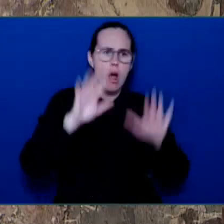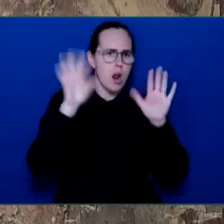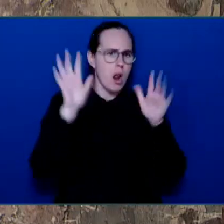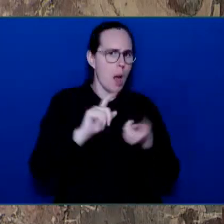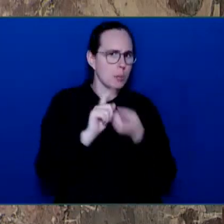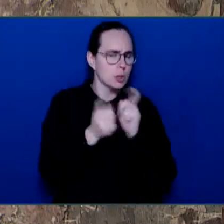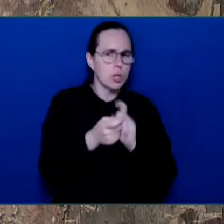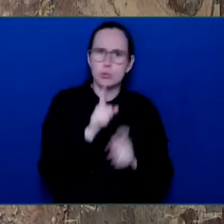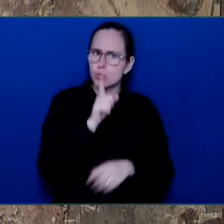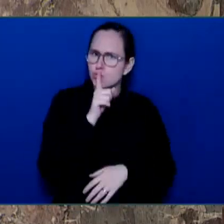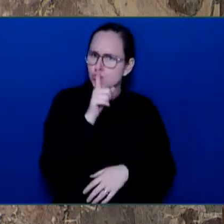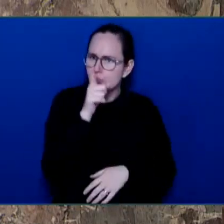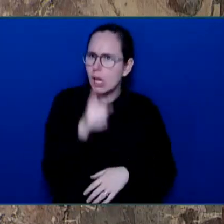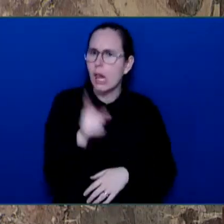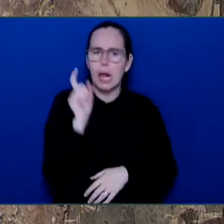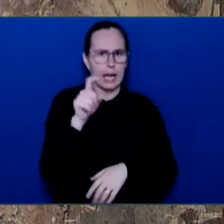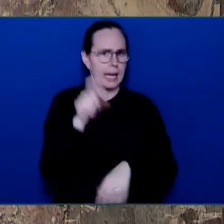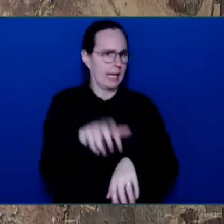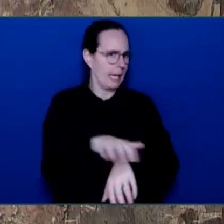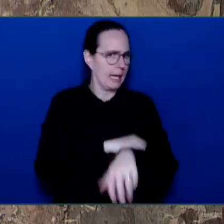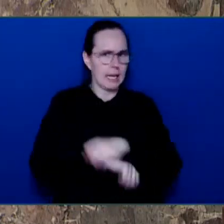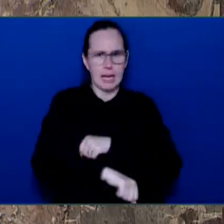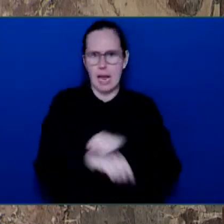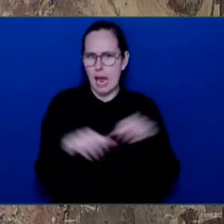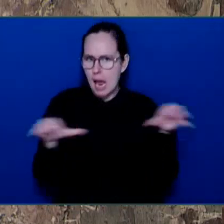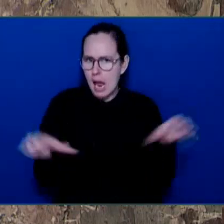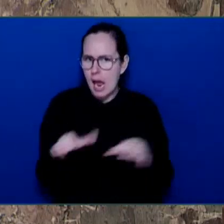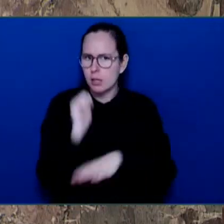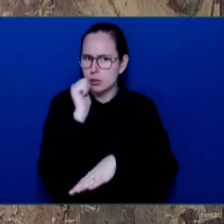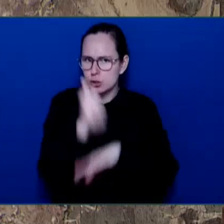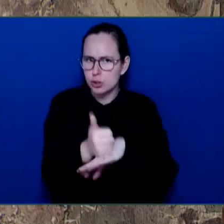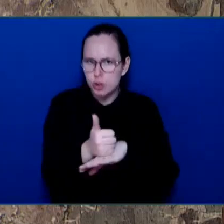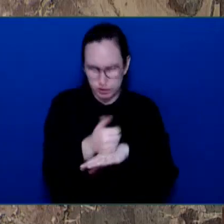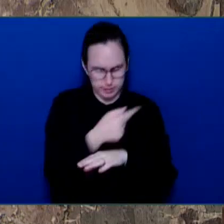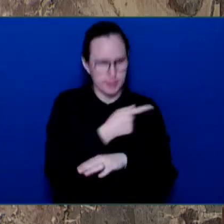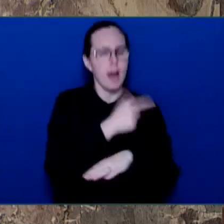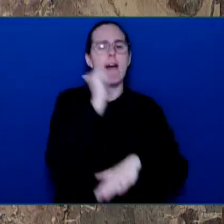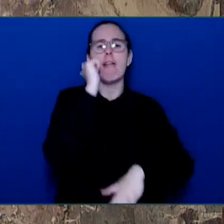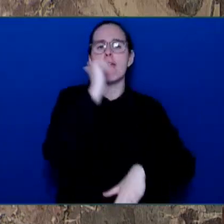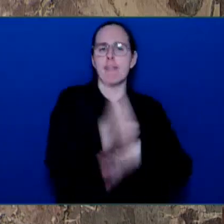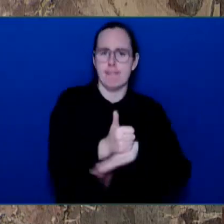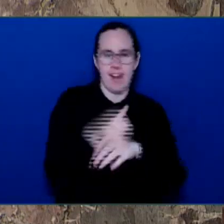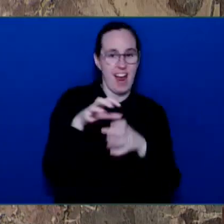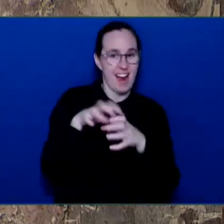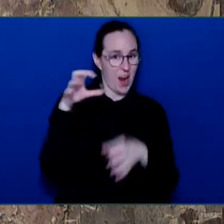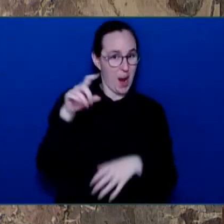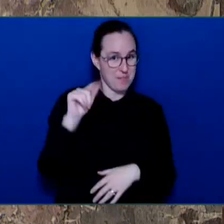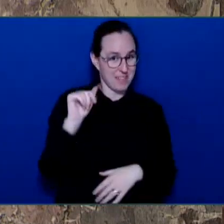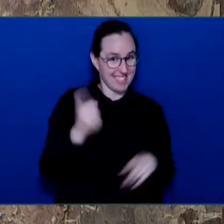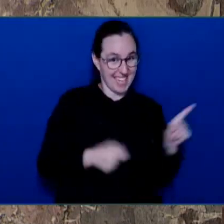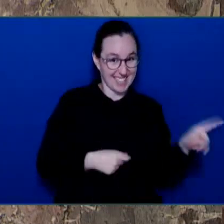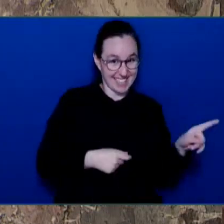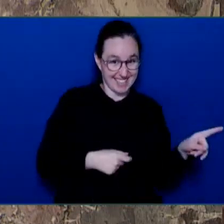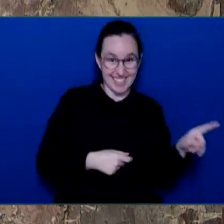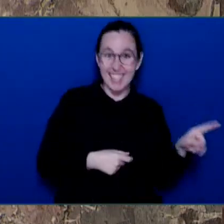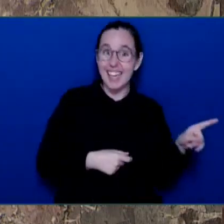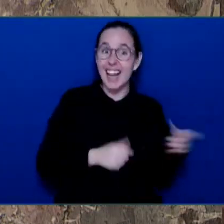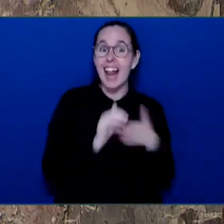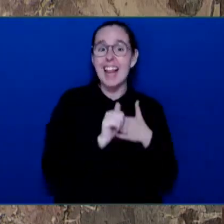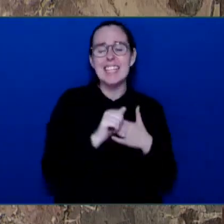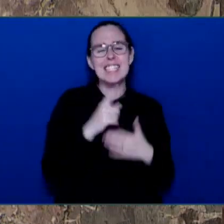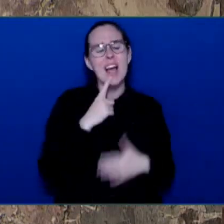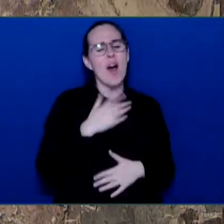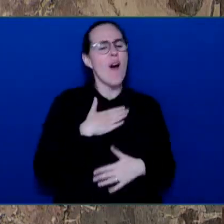BCU said it was one of the proudest moments that he had in government. It is really